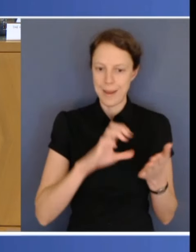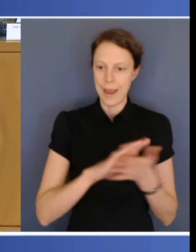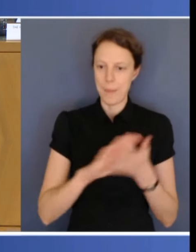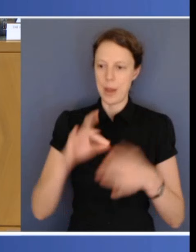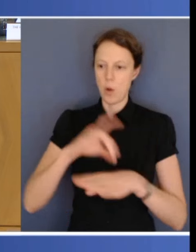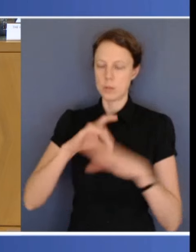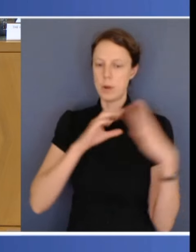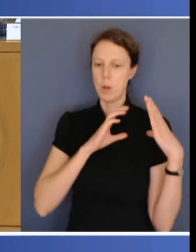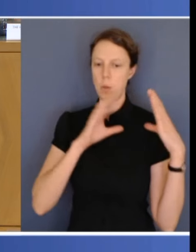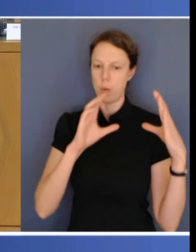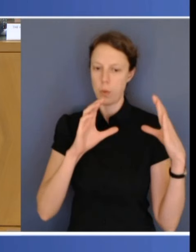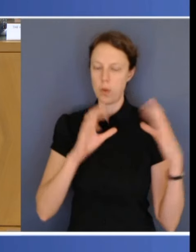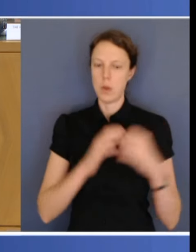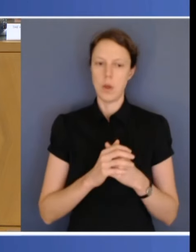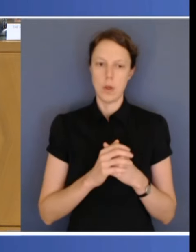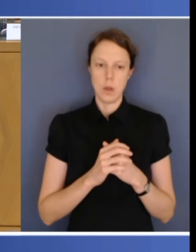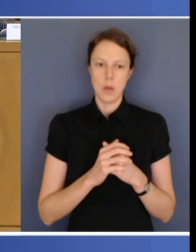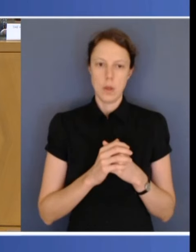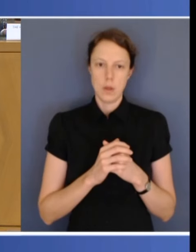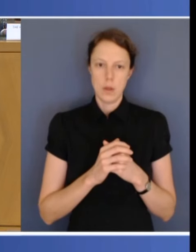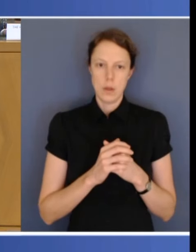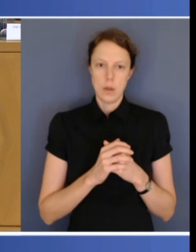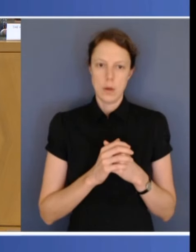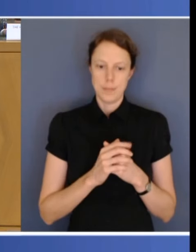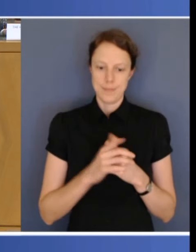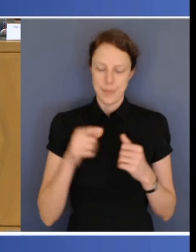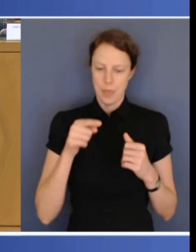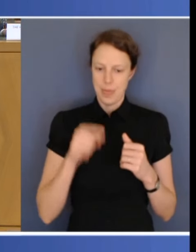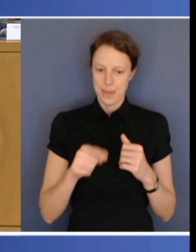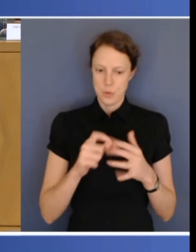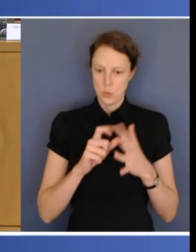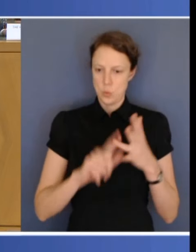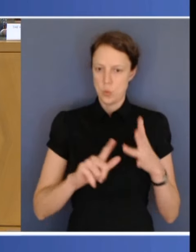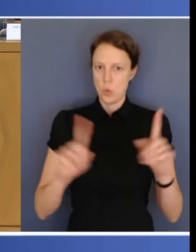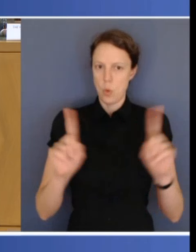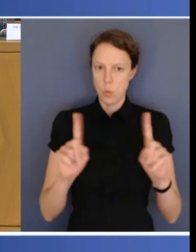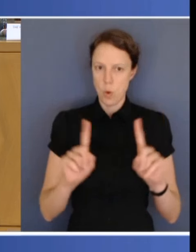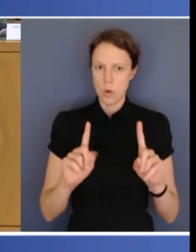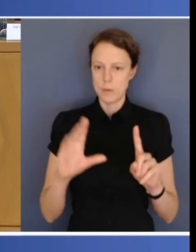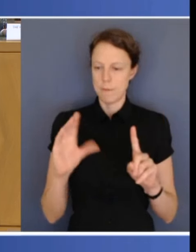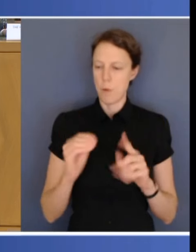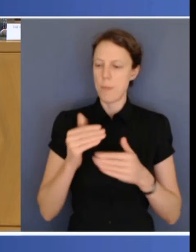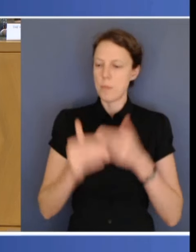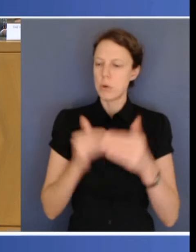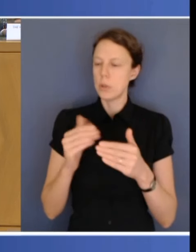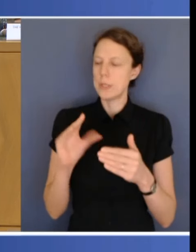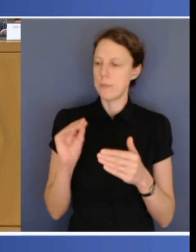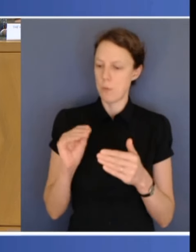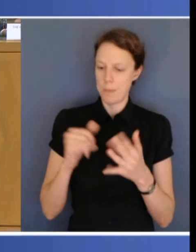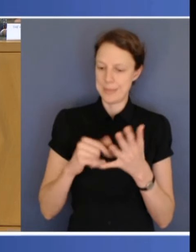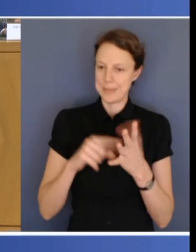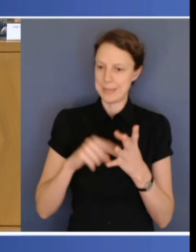which came from the CAF process from states and territories, a request of the Commonwealth,